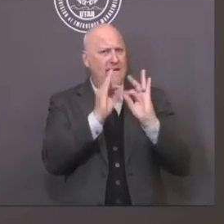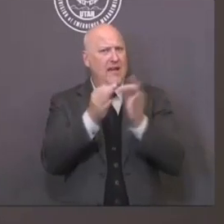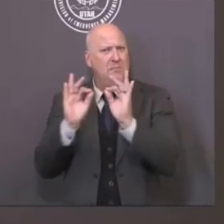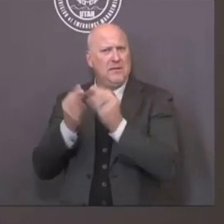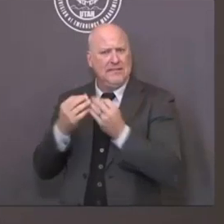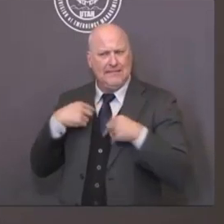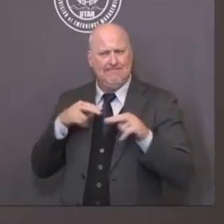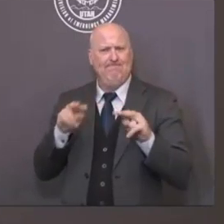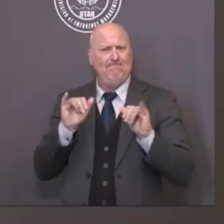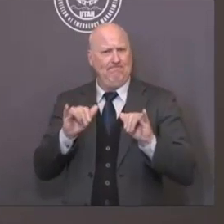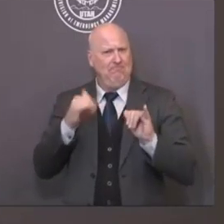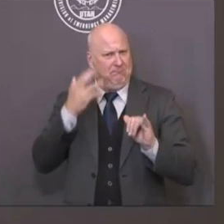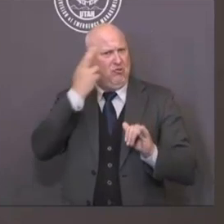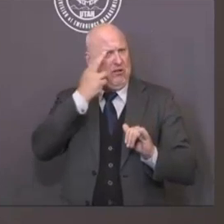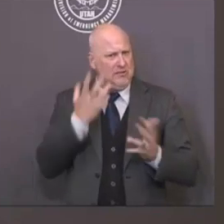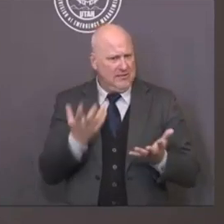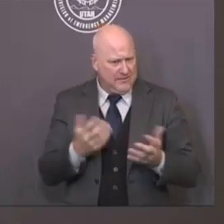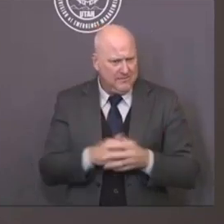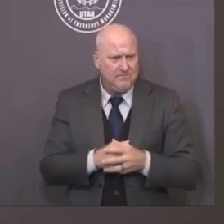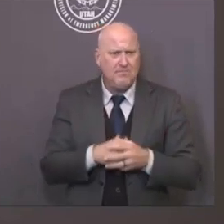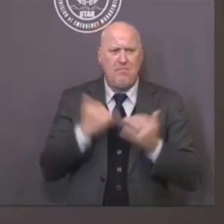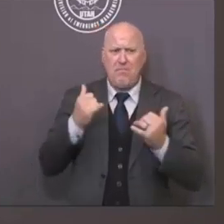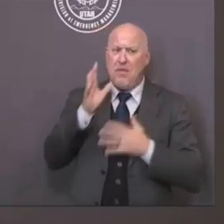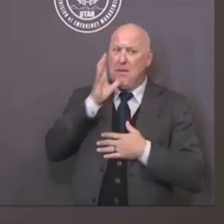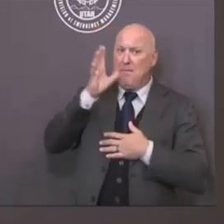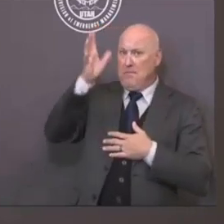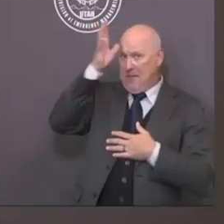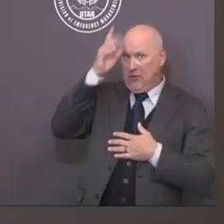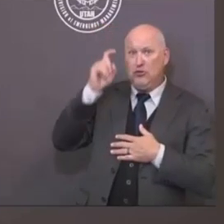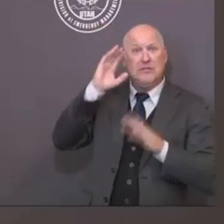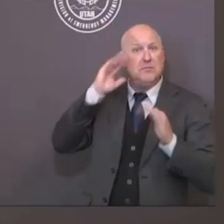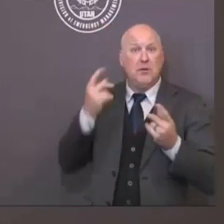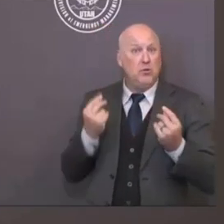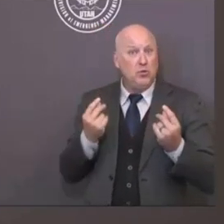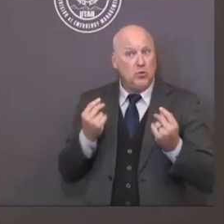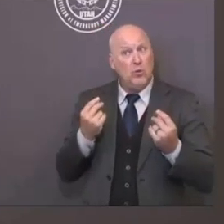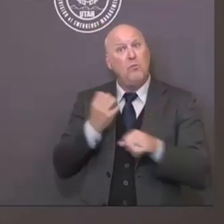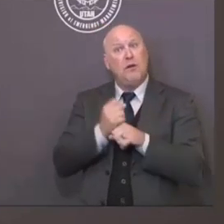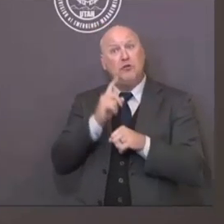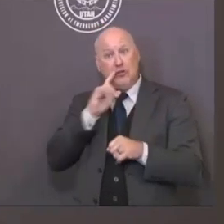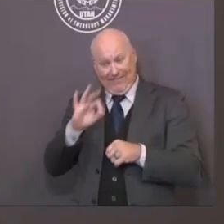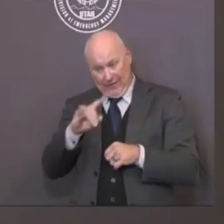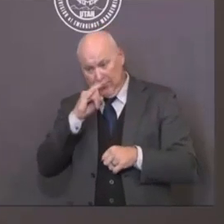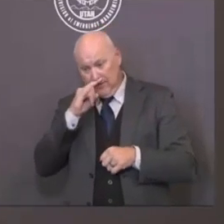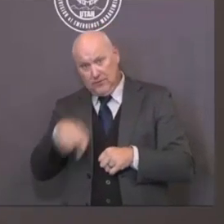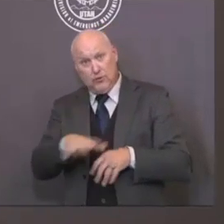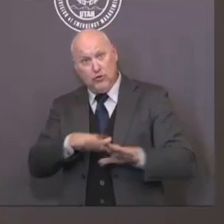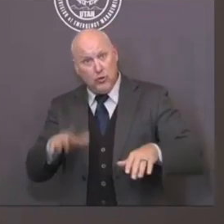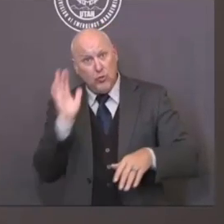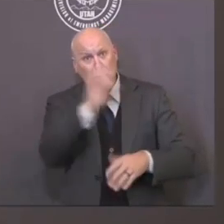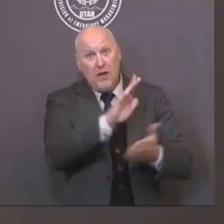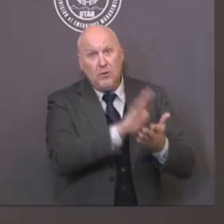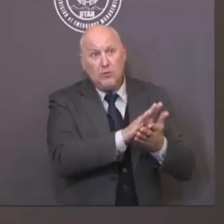Parents should expect that their children are going to a safe environment. Teachers, principals, staff members at the school should